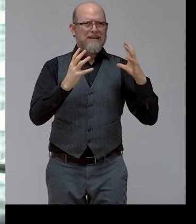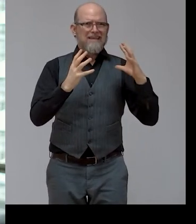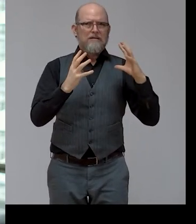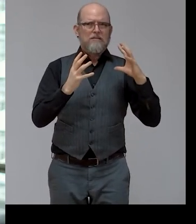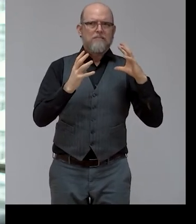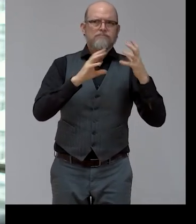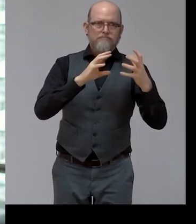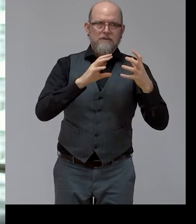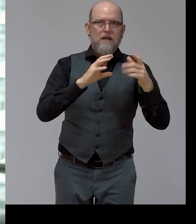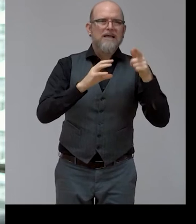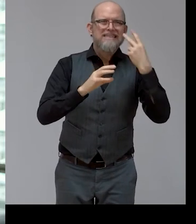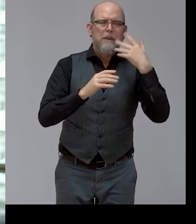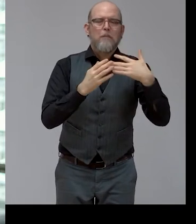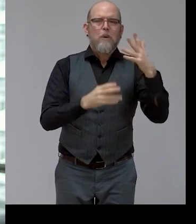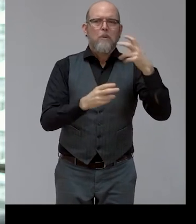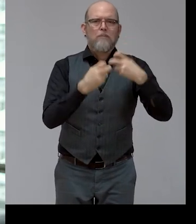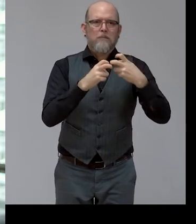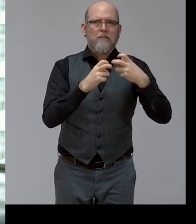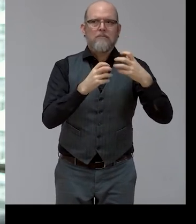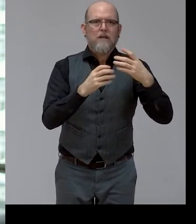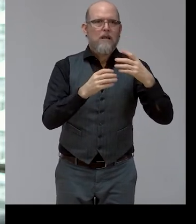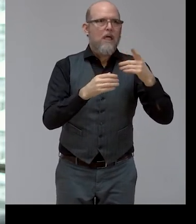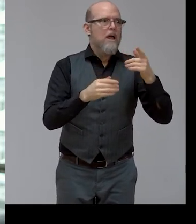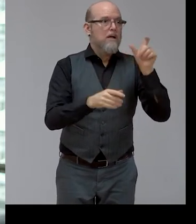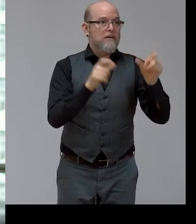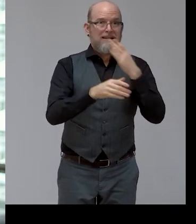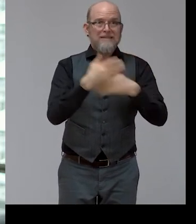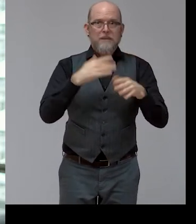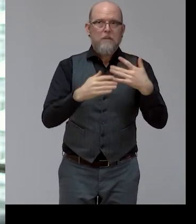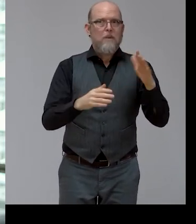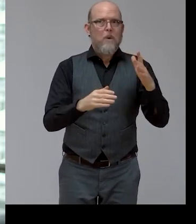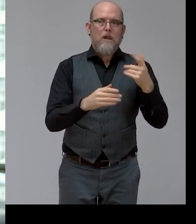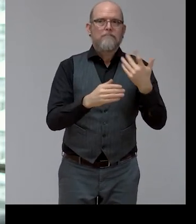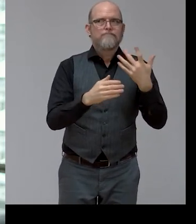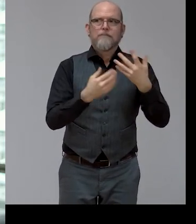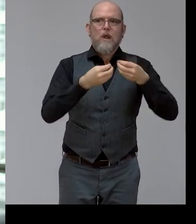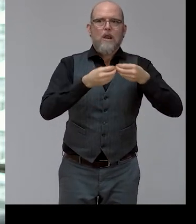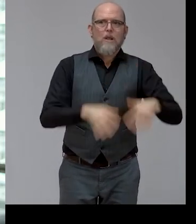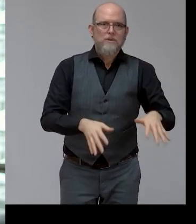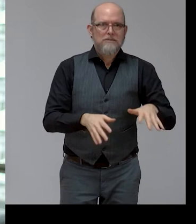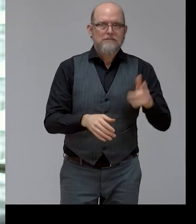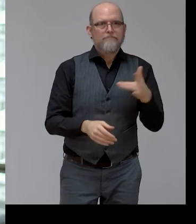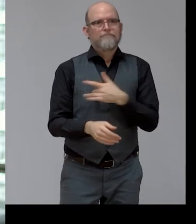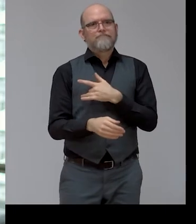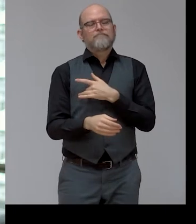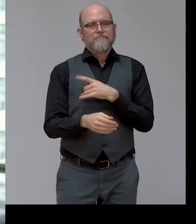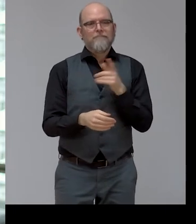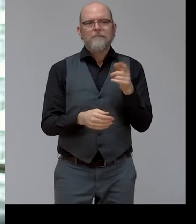disabilities risk being particularly affected. And this is already happening.